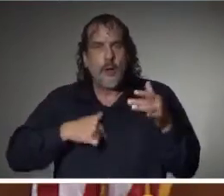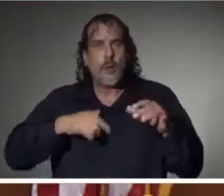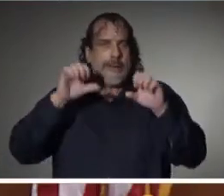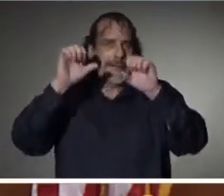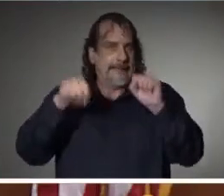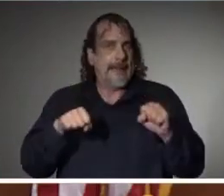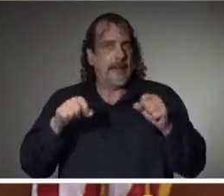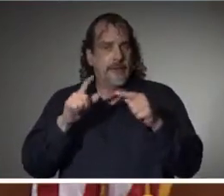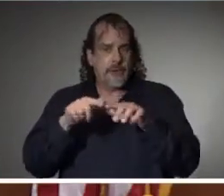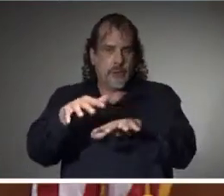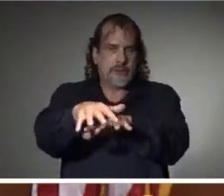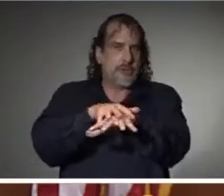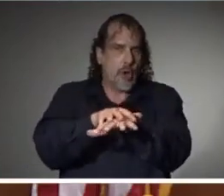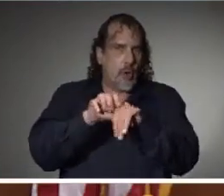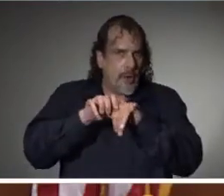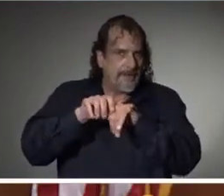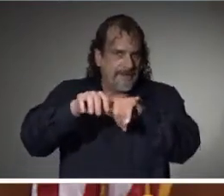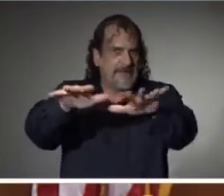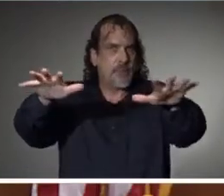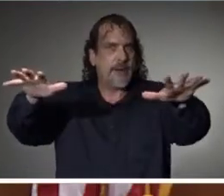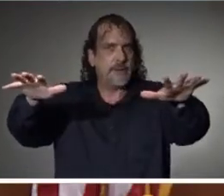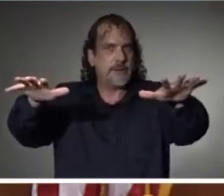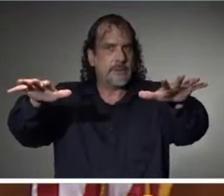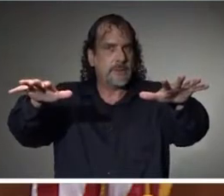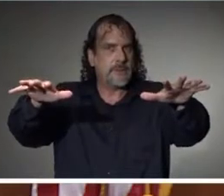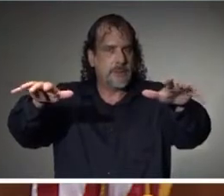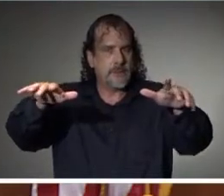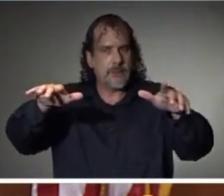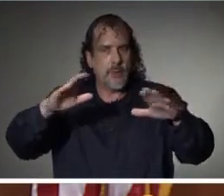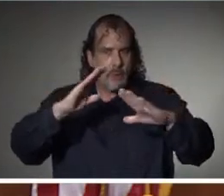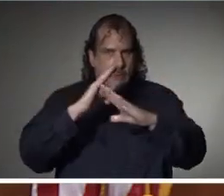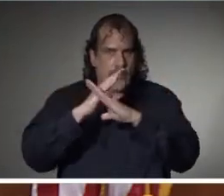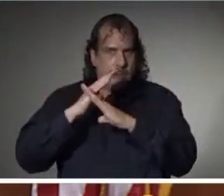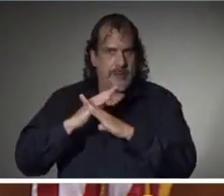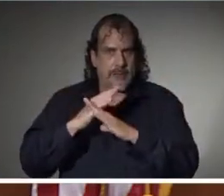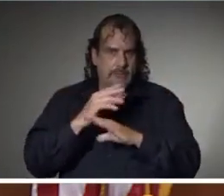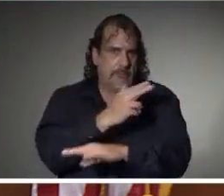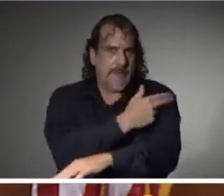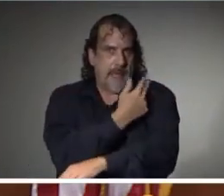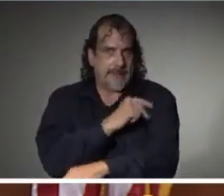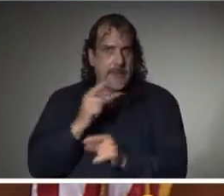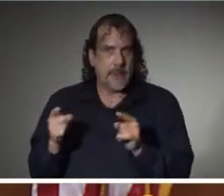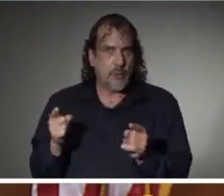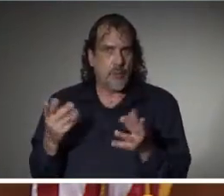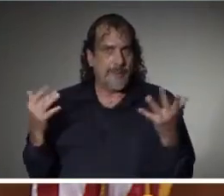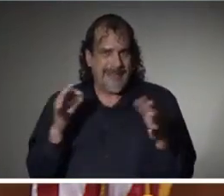slow the spread of this virus so that we protect the integrity of our health care system.